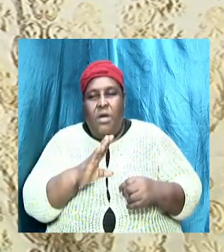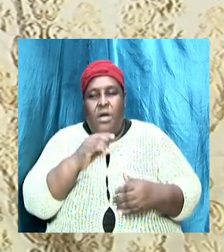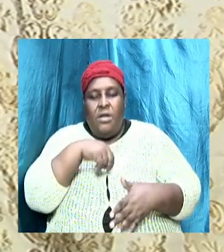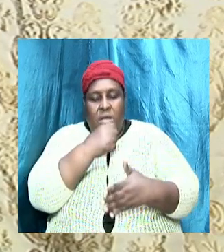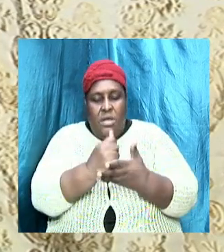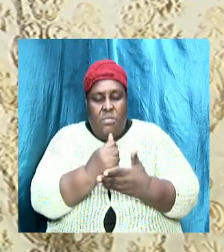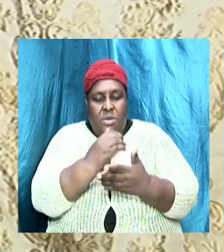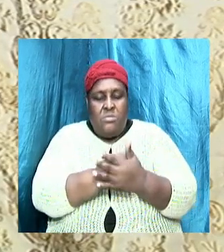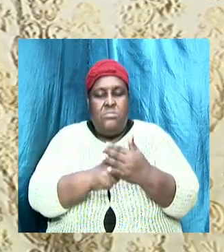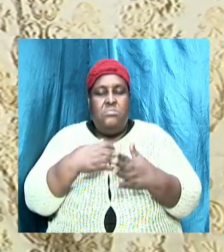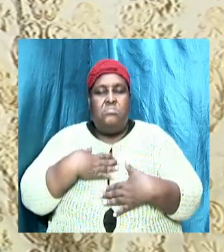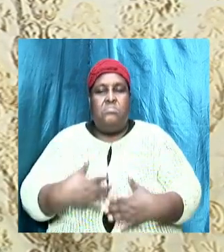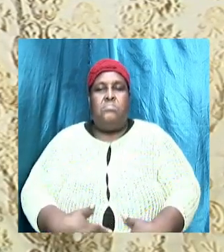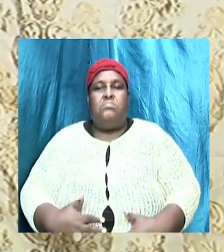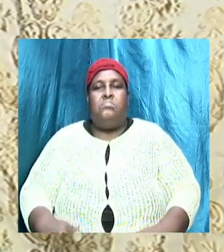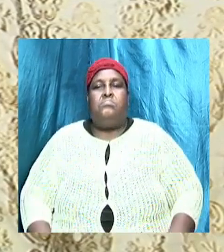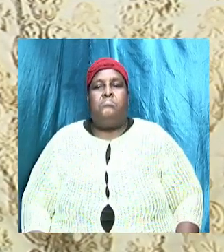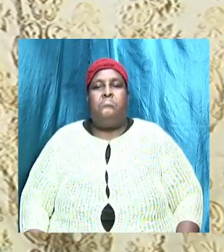somebody